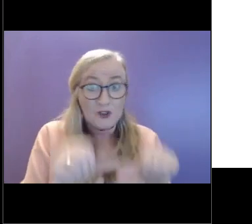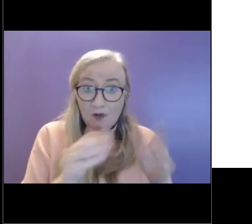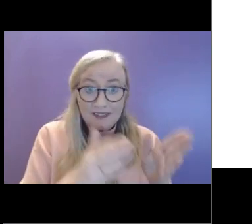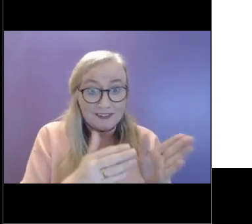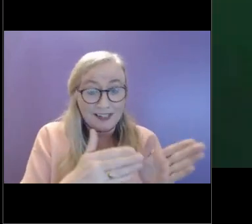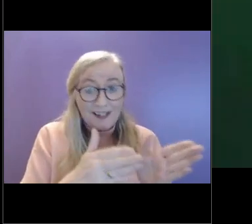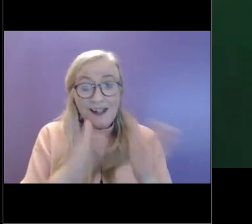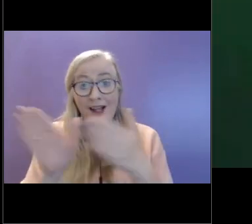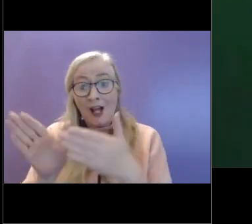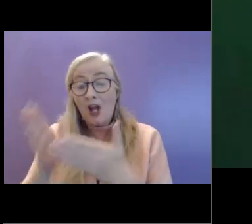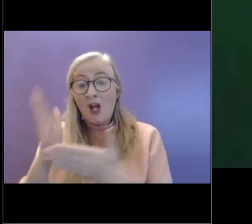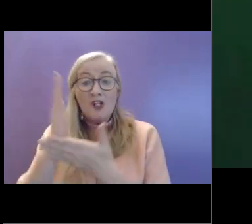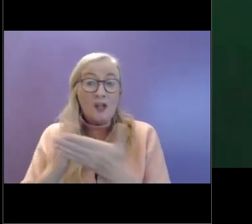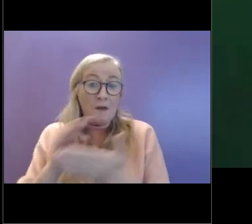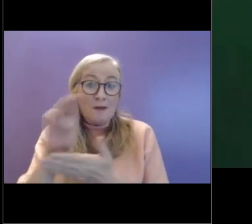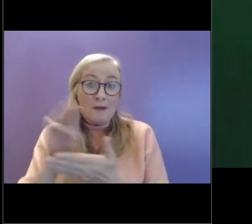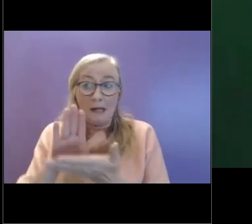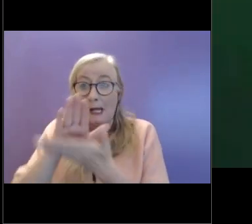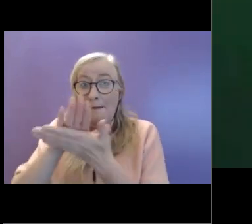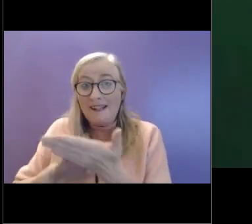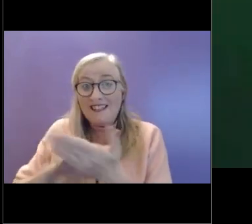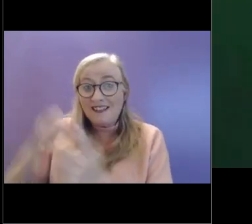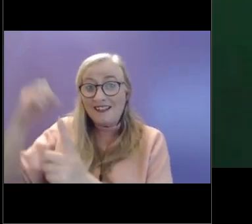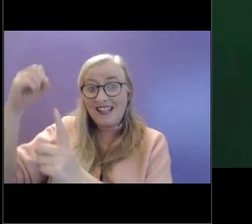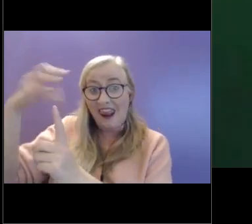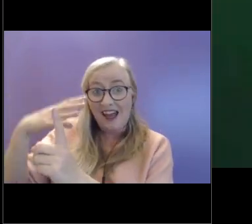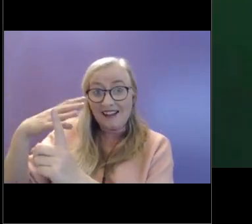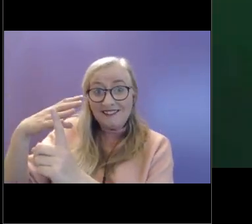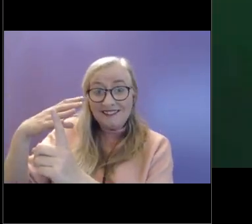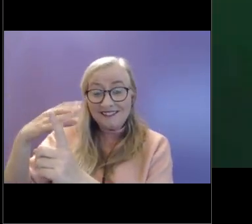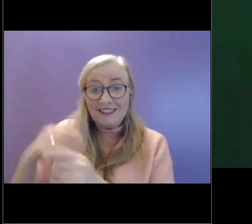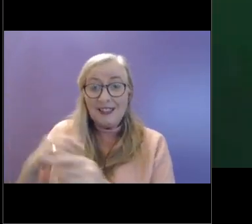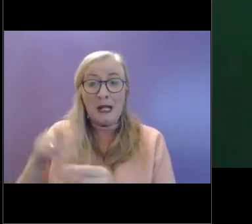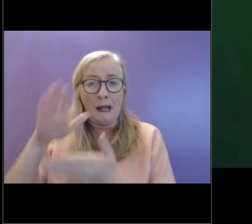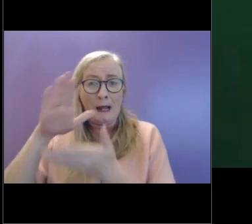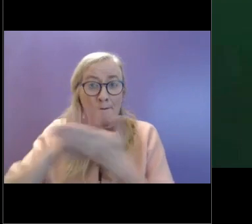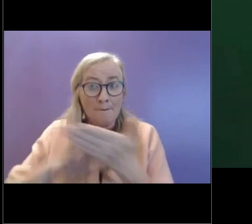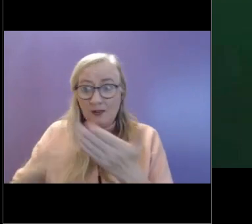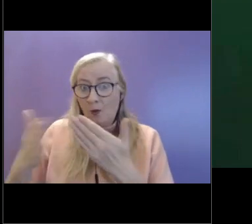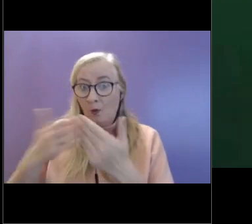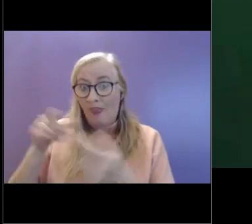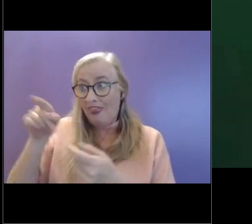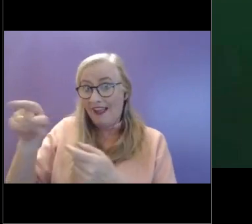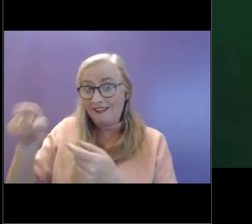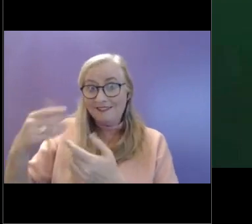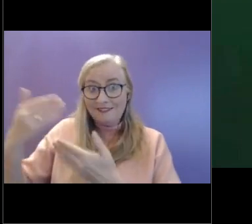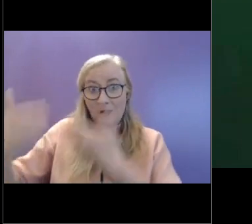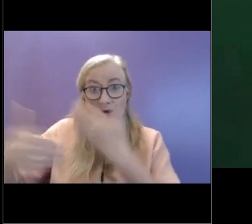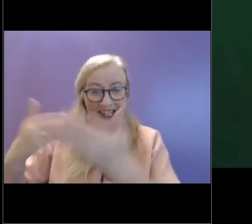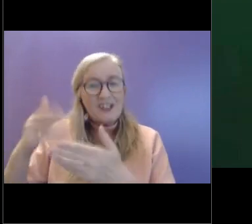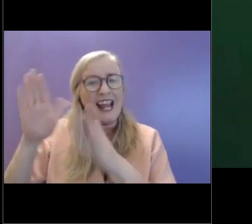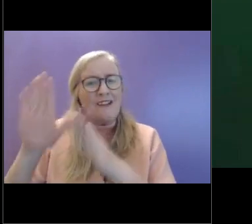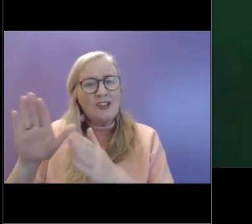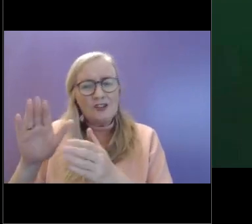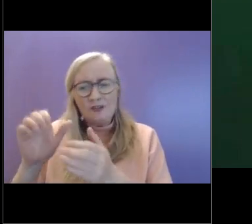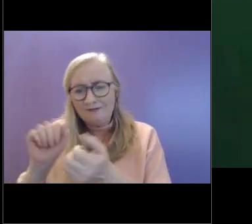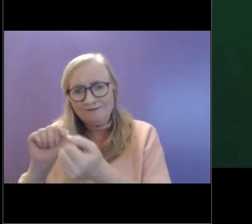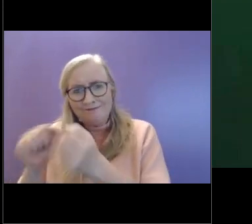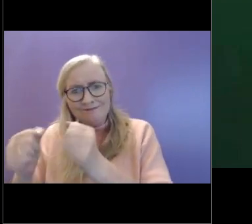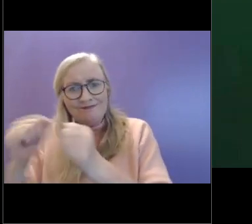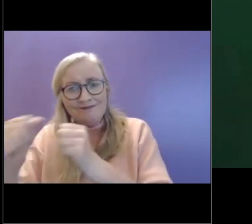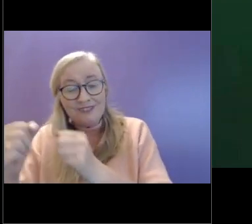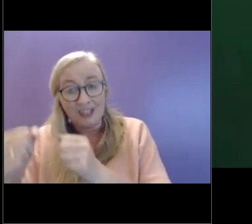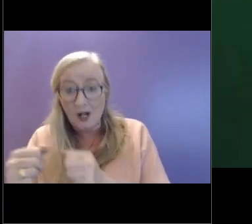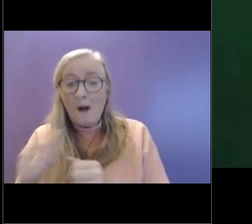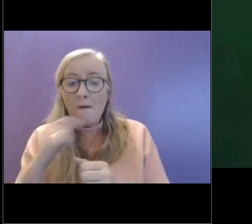the light and they have to find ways to build that into what they're they're doing in their daily life. And I think it's sometimes helpful